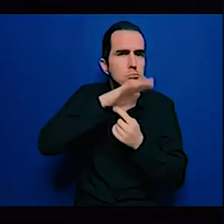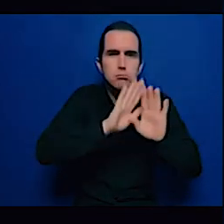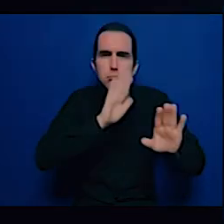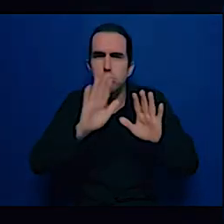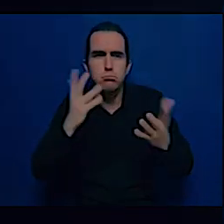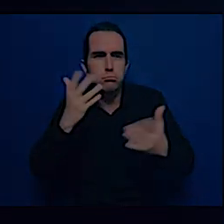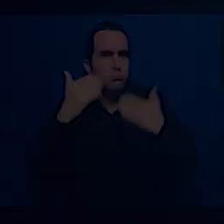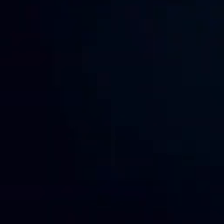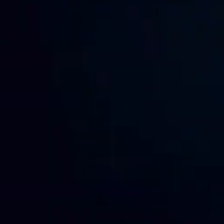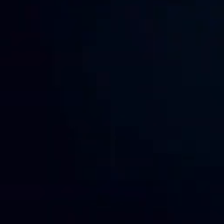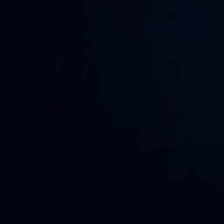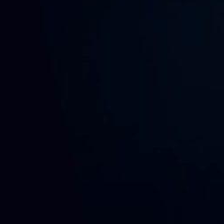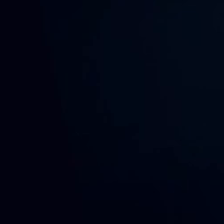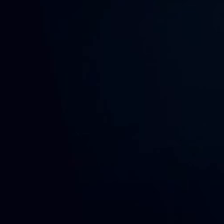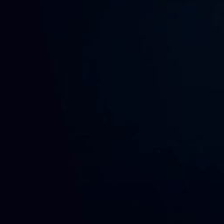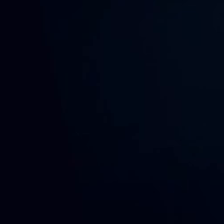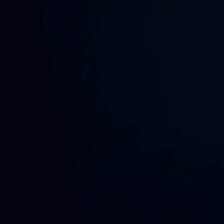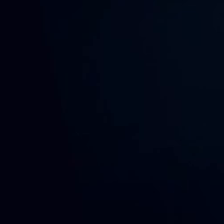we end this call